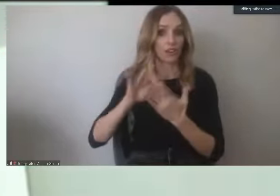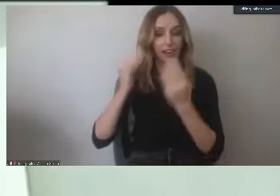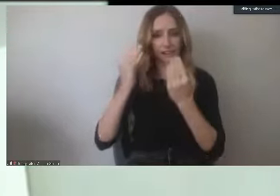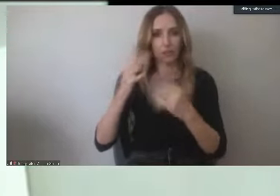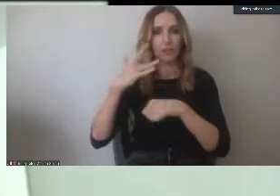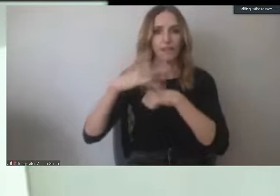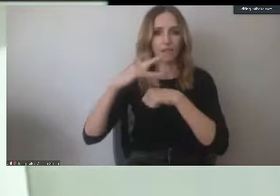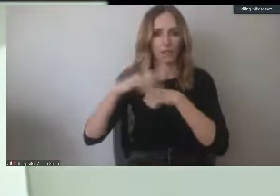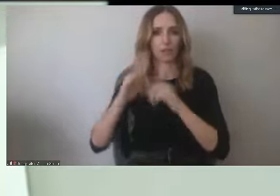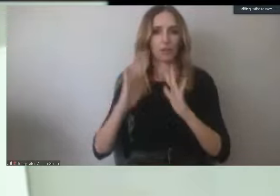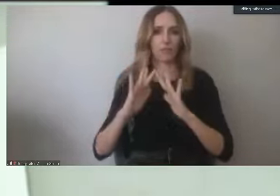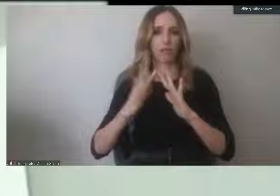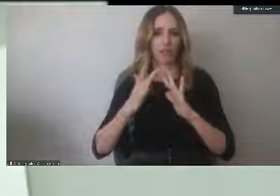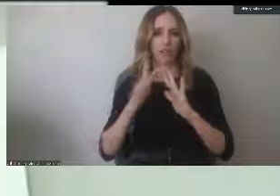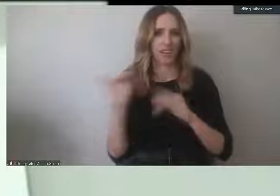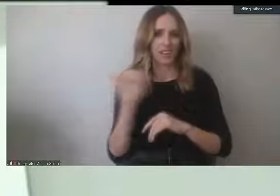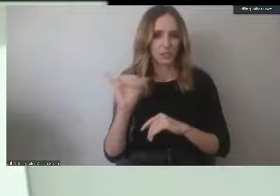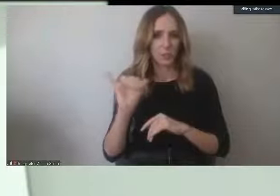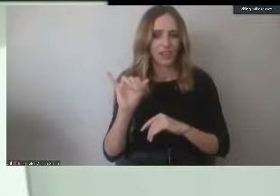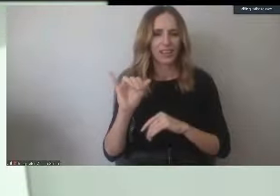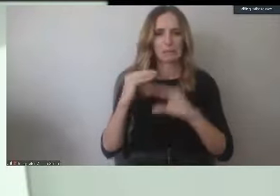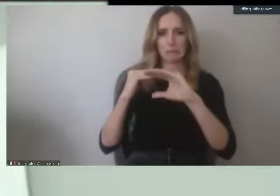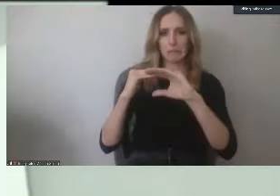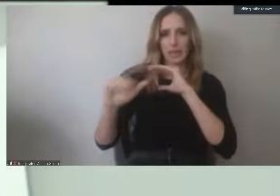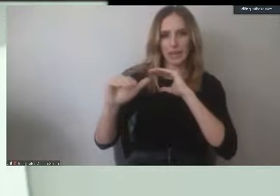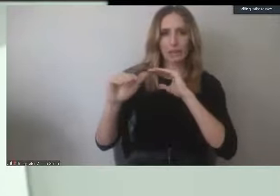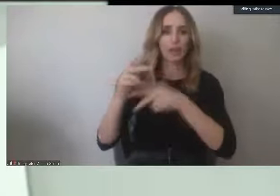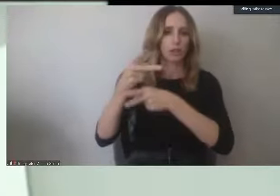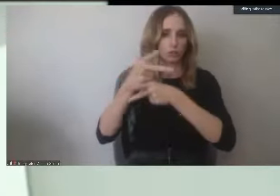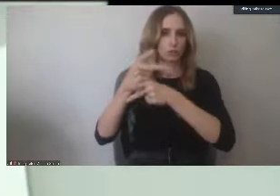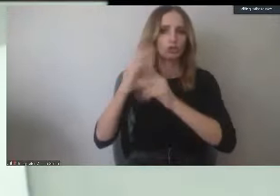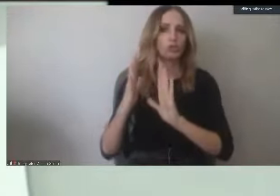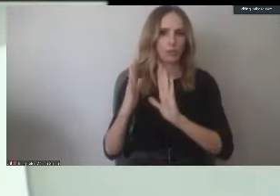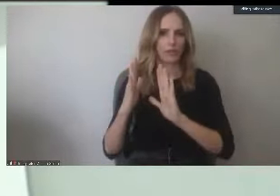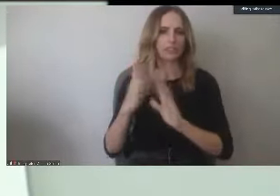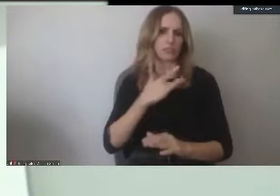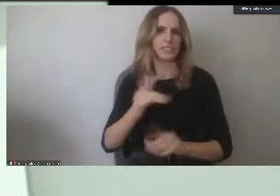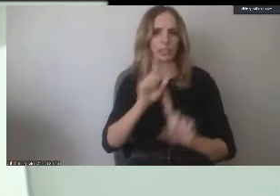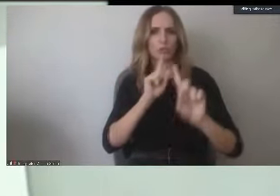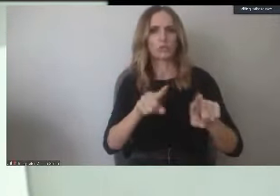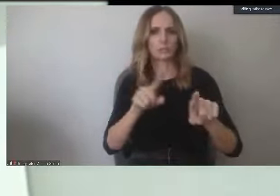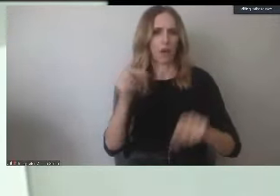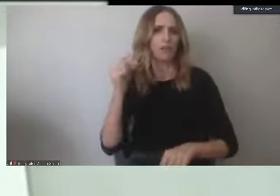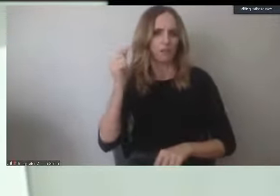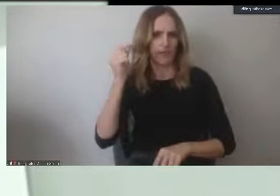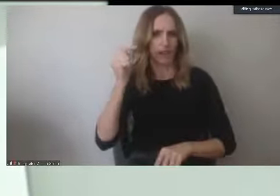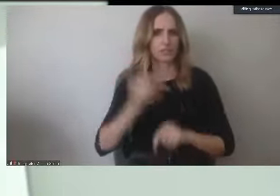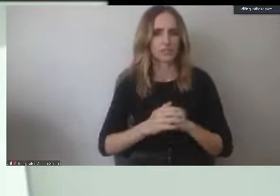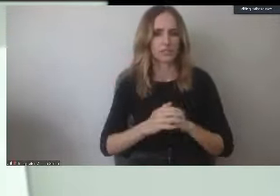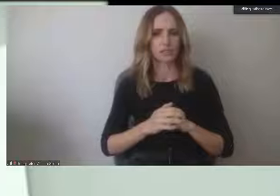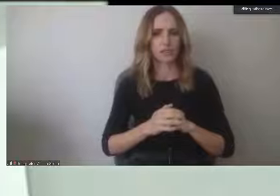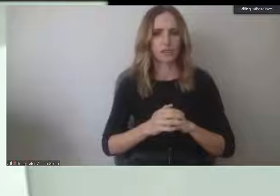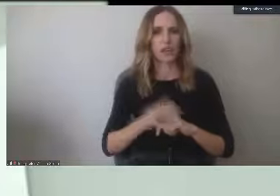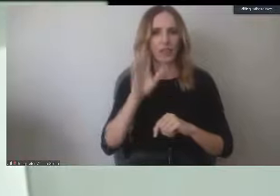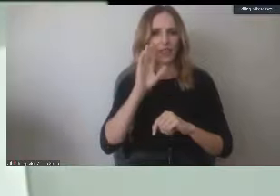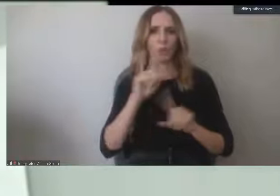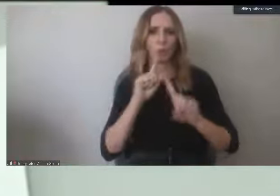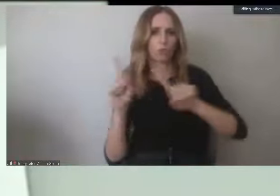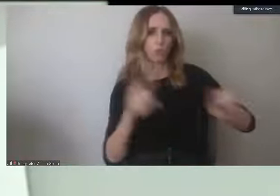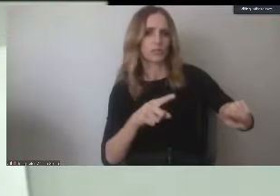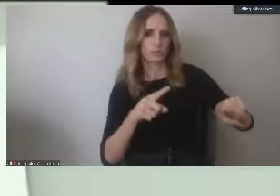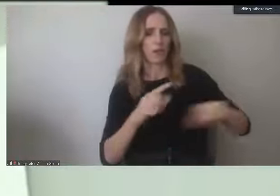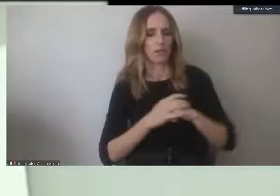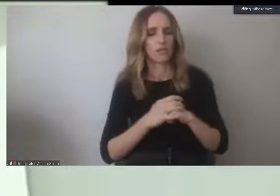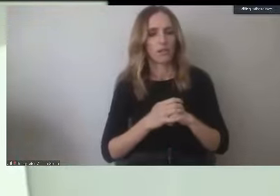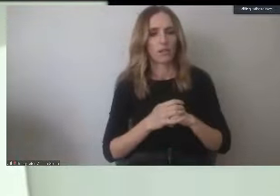on the website. And usually an email to supervisors, our supervisors in financial aid are pretty responsive. They should definitely get on that case and respond to it.